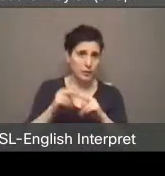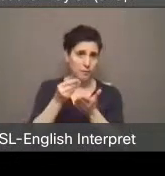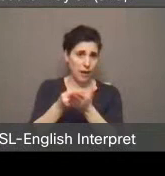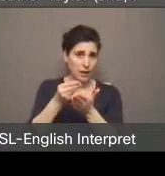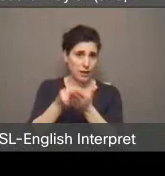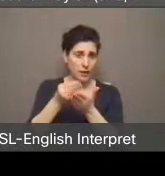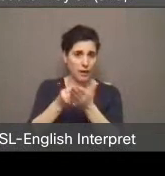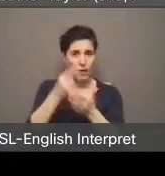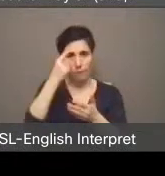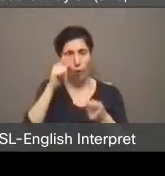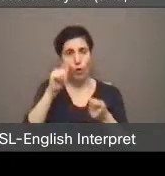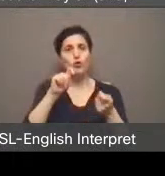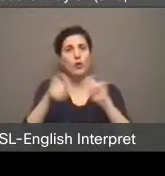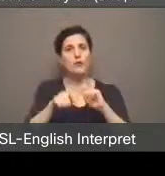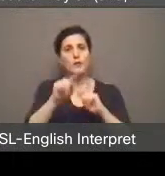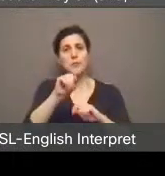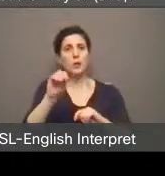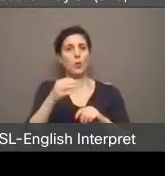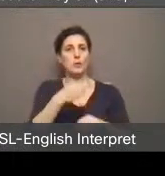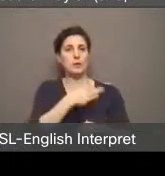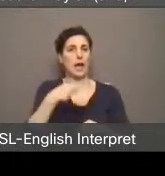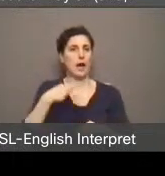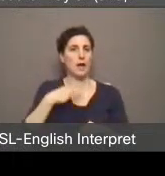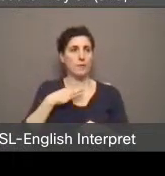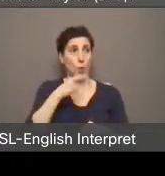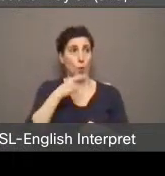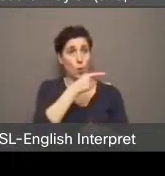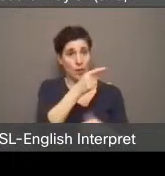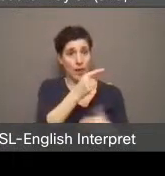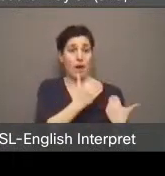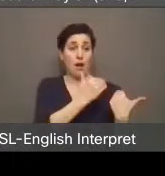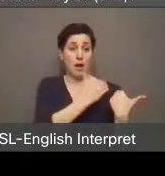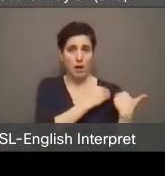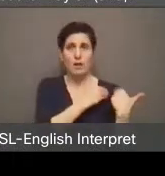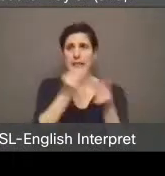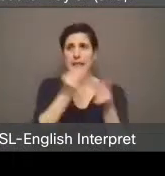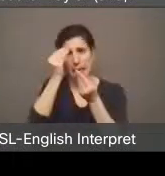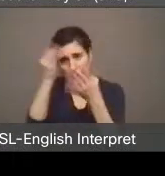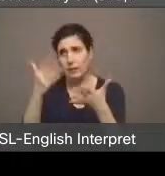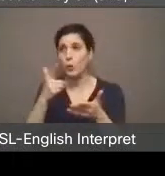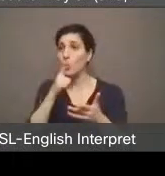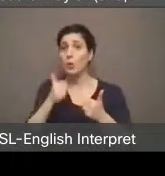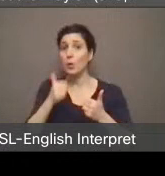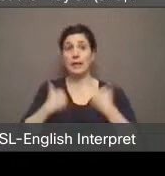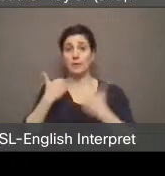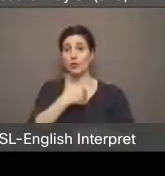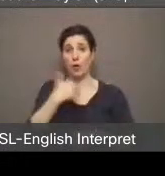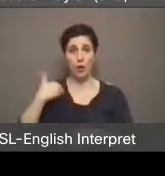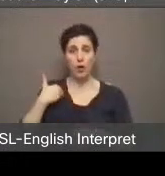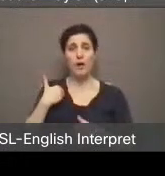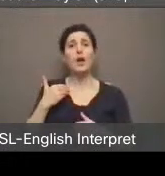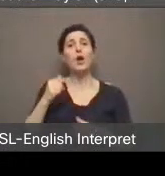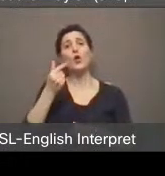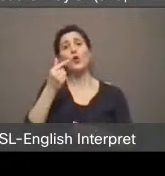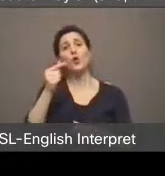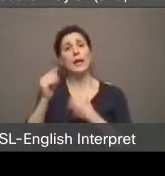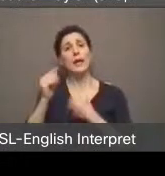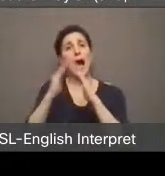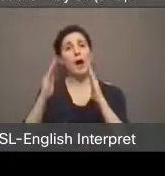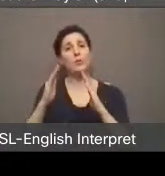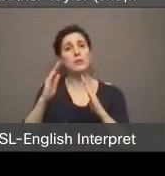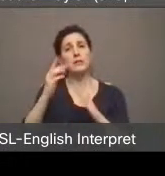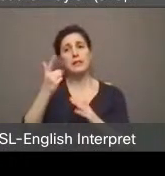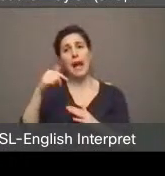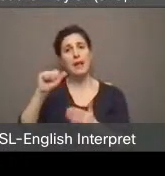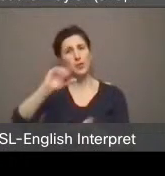TransformTO staff to inform and support every Torontonian who wishes to reduce greenhouse gases caused by fossil fuel